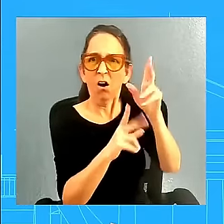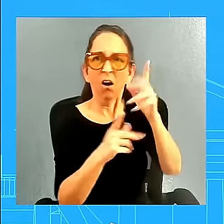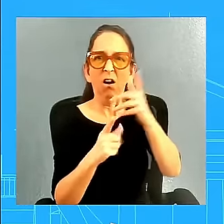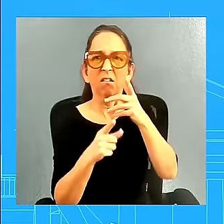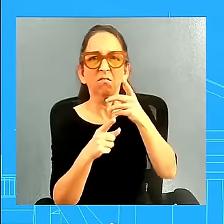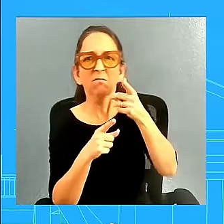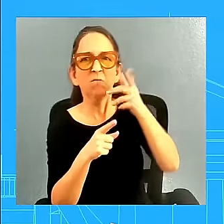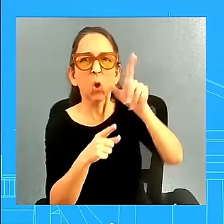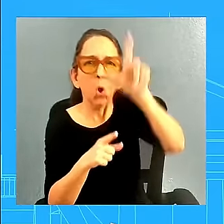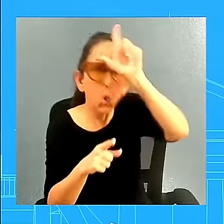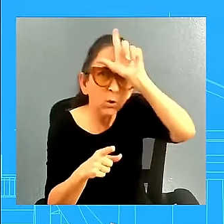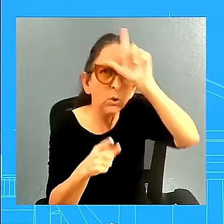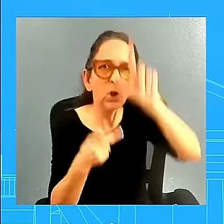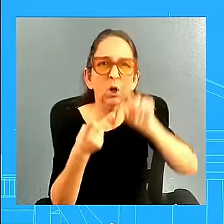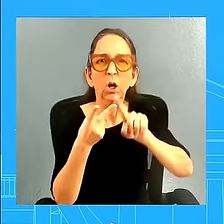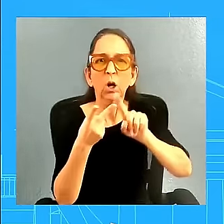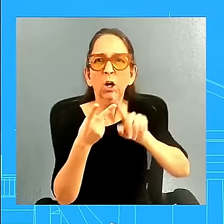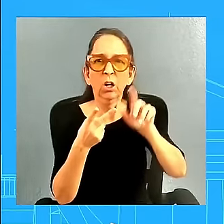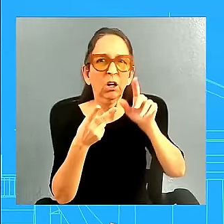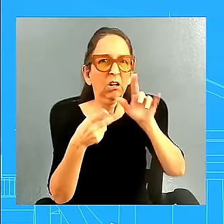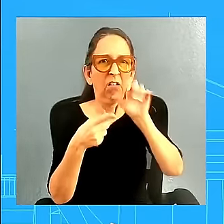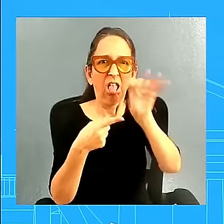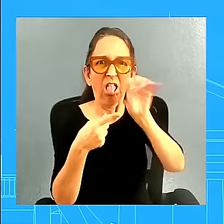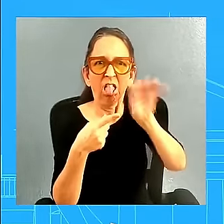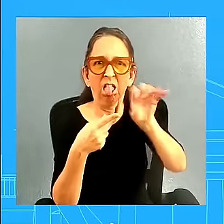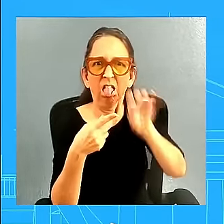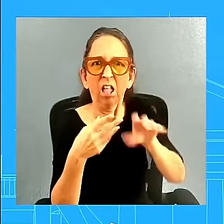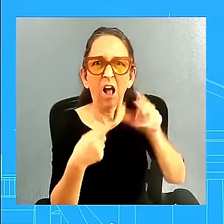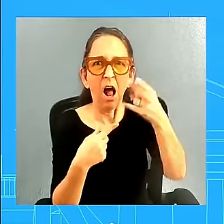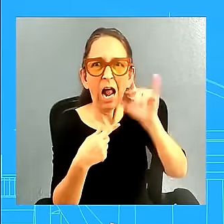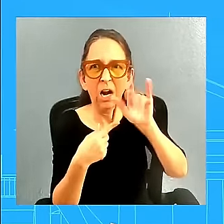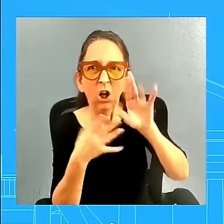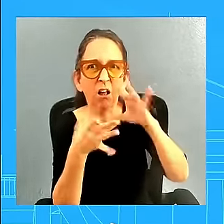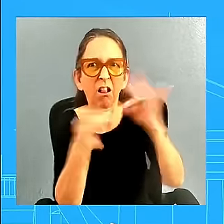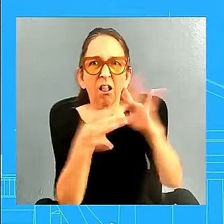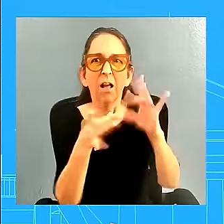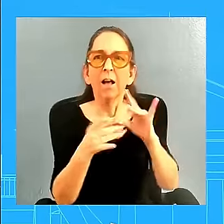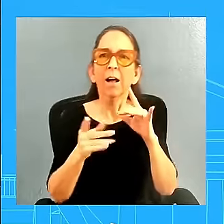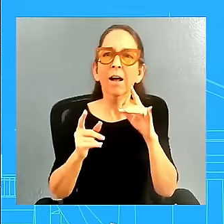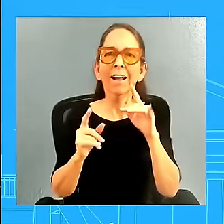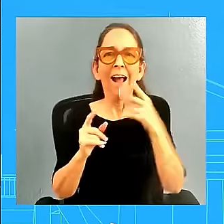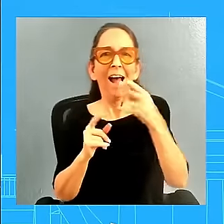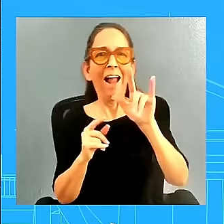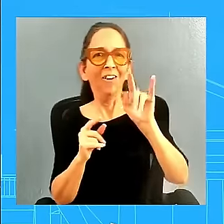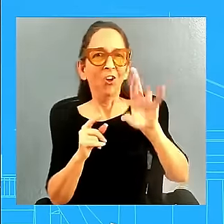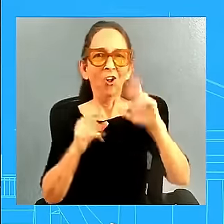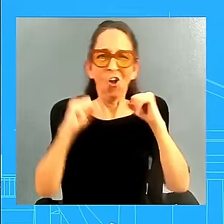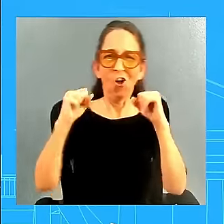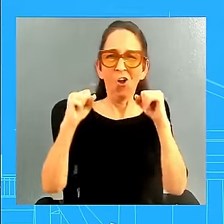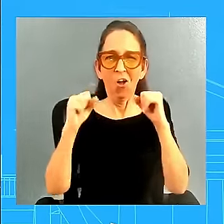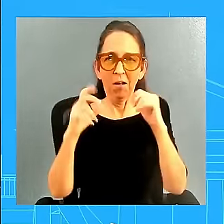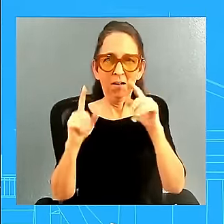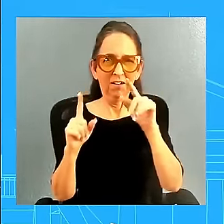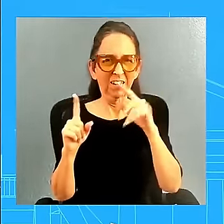is dangerous and it's also disgusting. So just to be clear, when you said we do agree, President Biden believes that